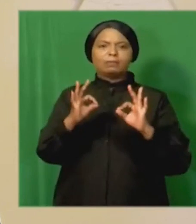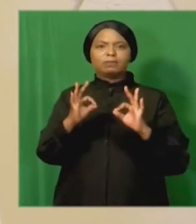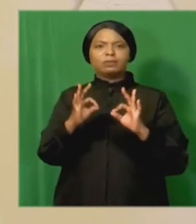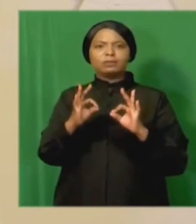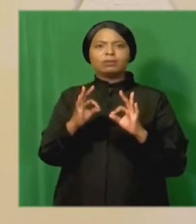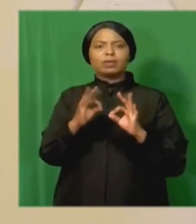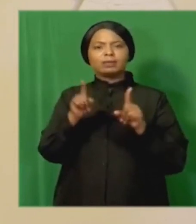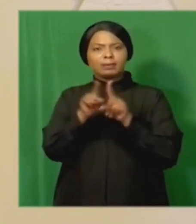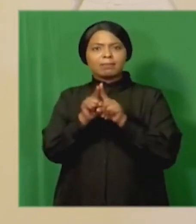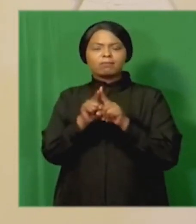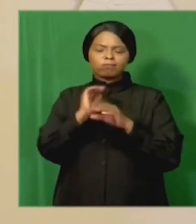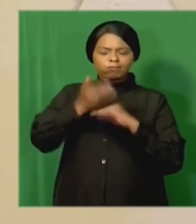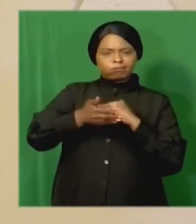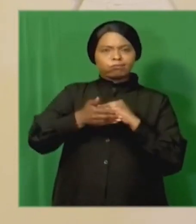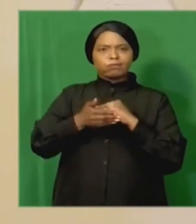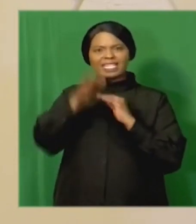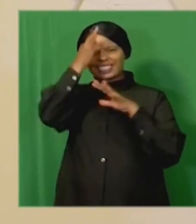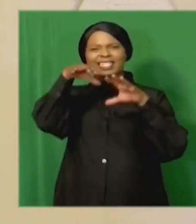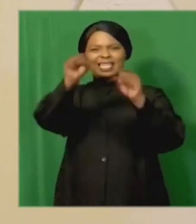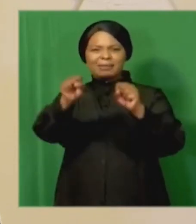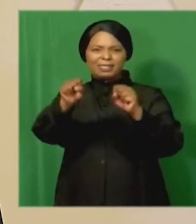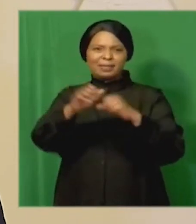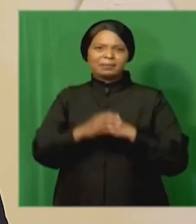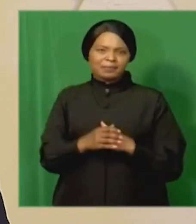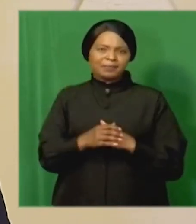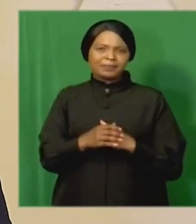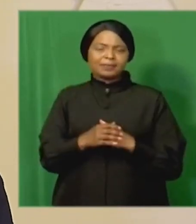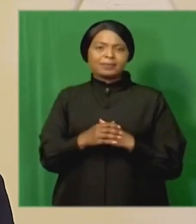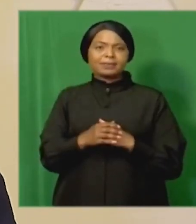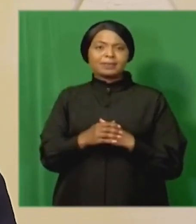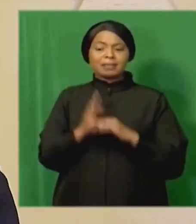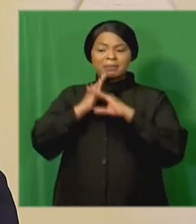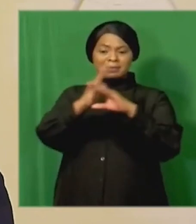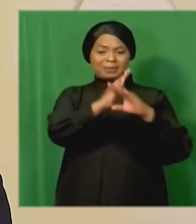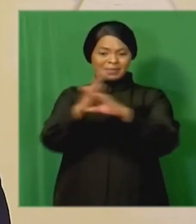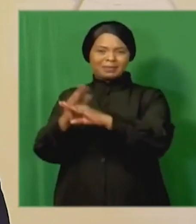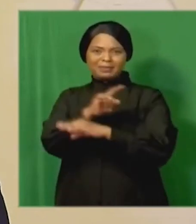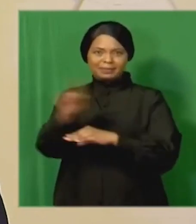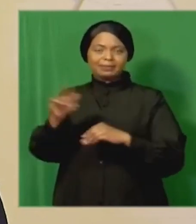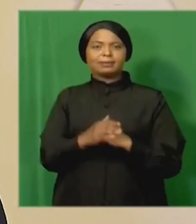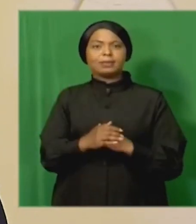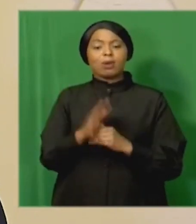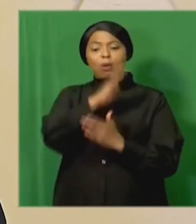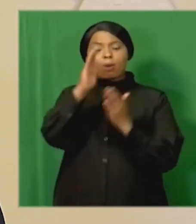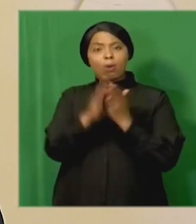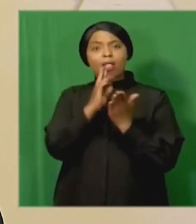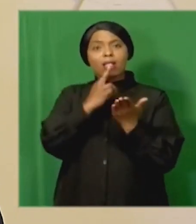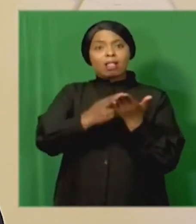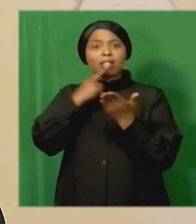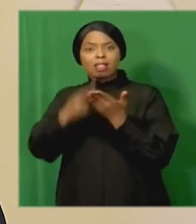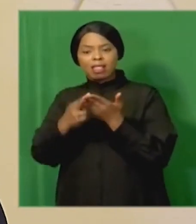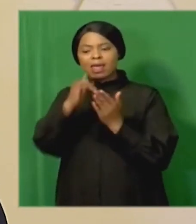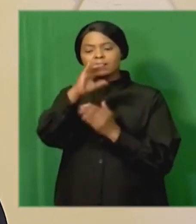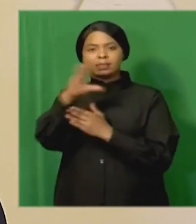to prevent state capture due to the far reaching consequences of the recommendations on the electoral